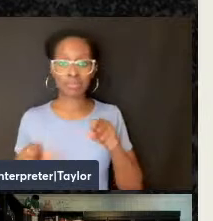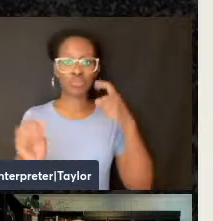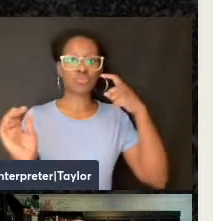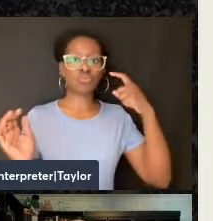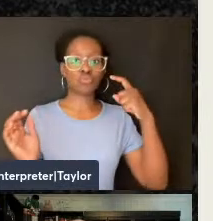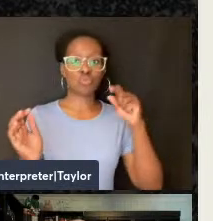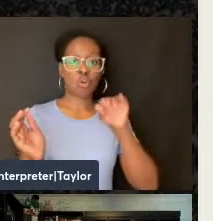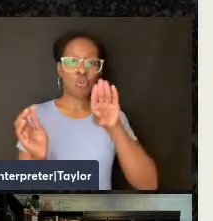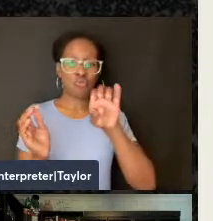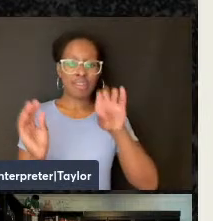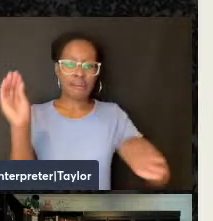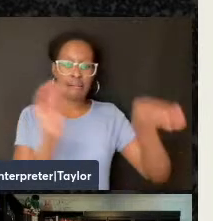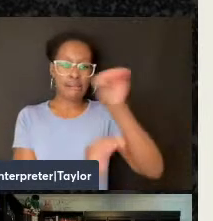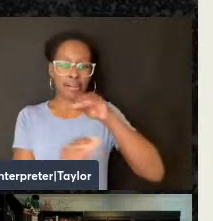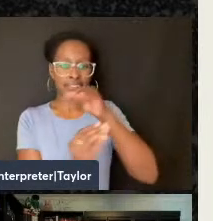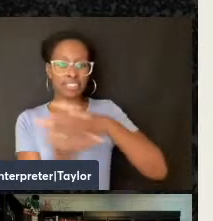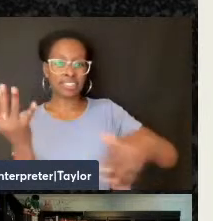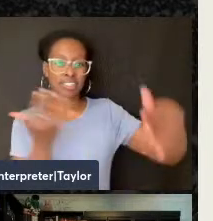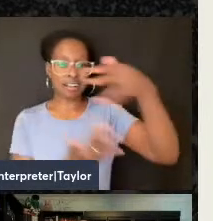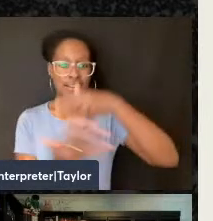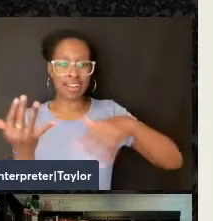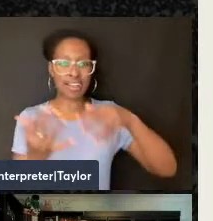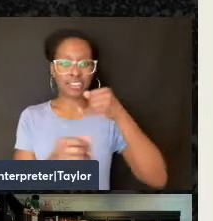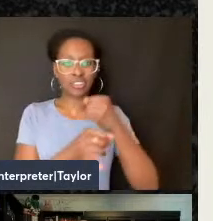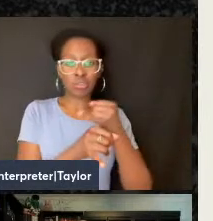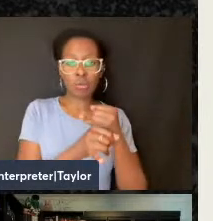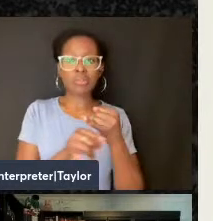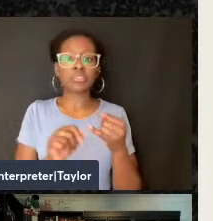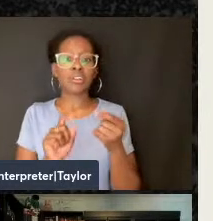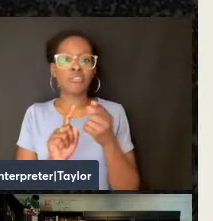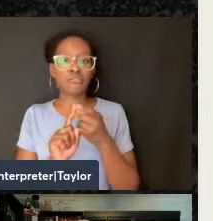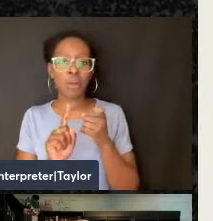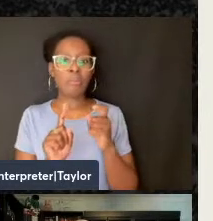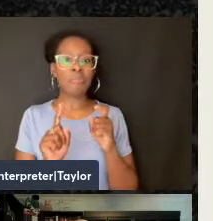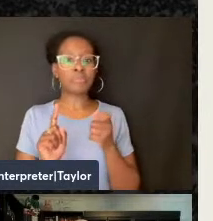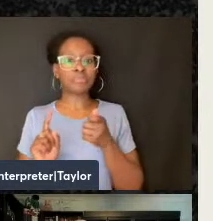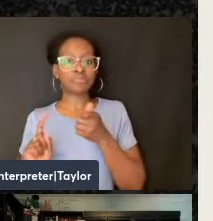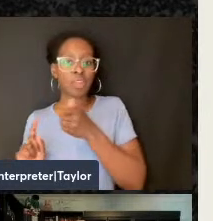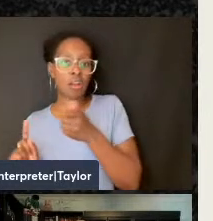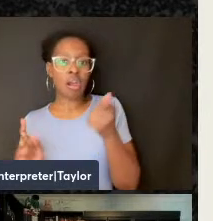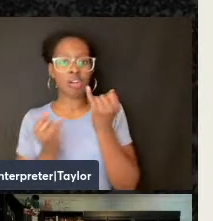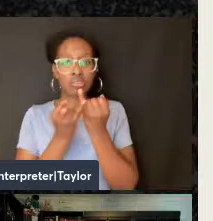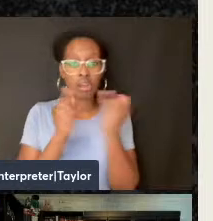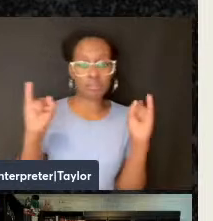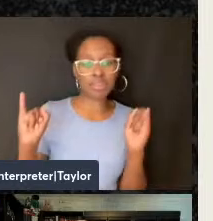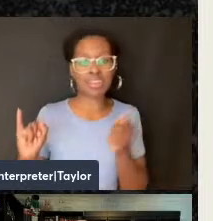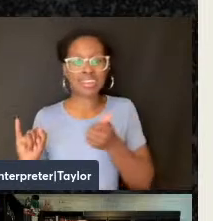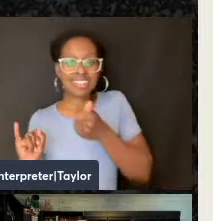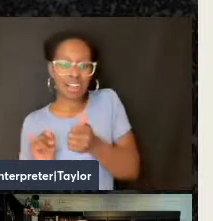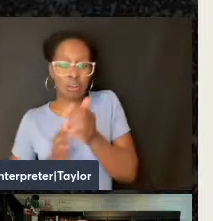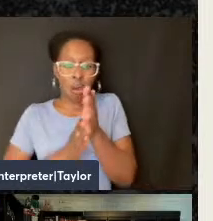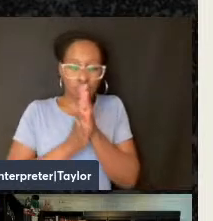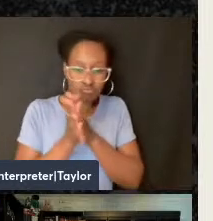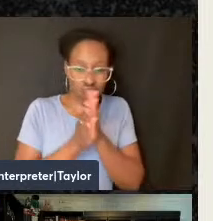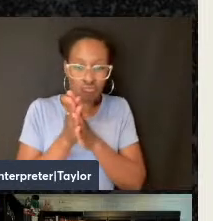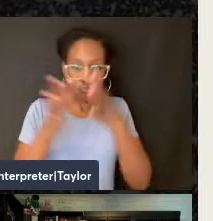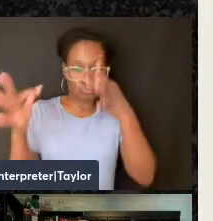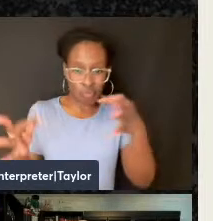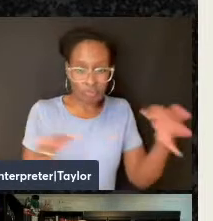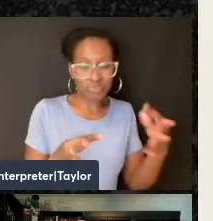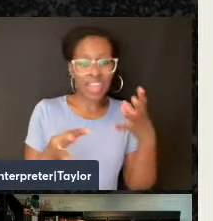according to principles of individual and group autonomy, self-determination, and mutual aid.